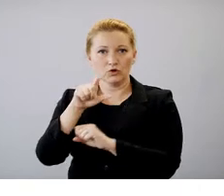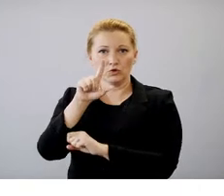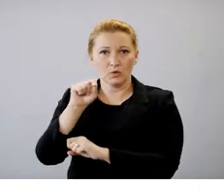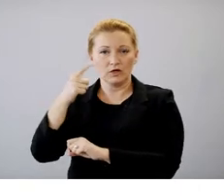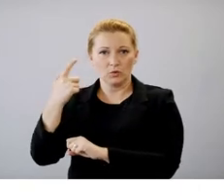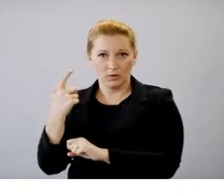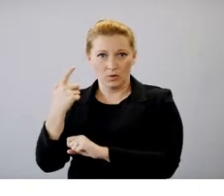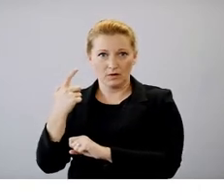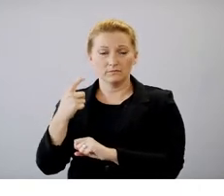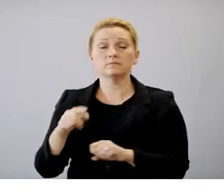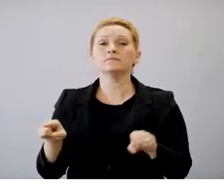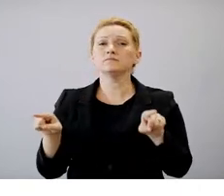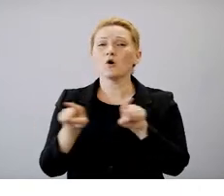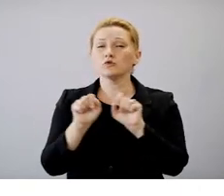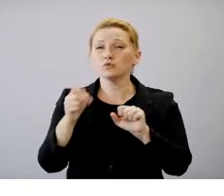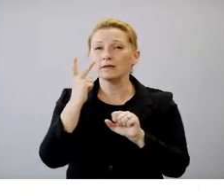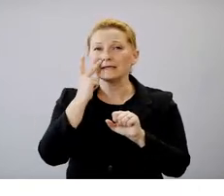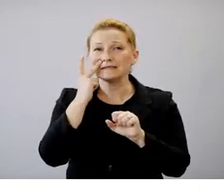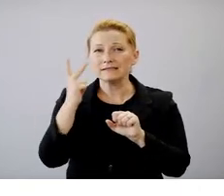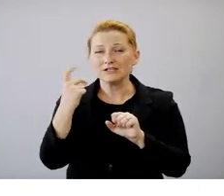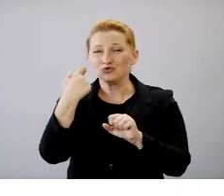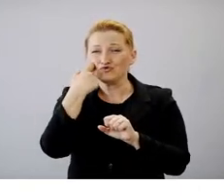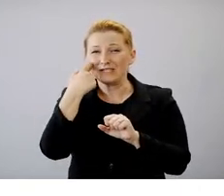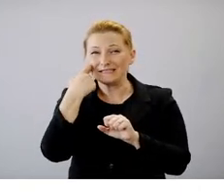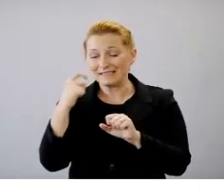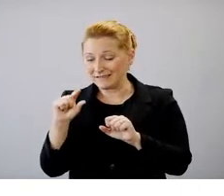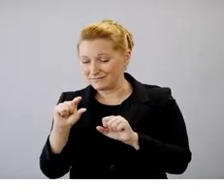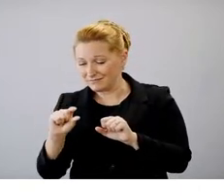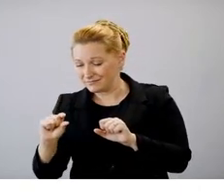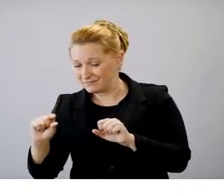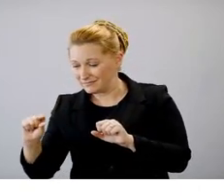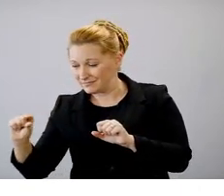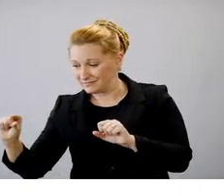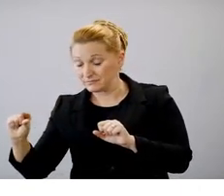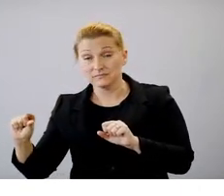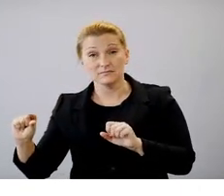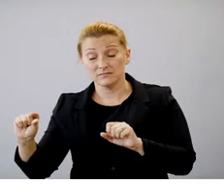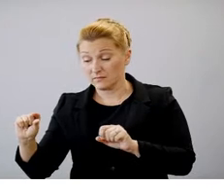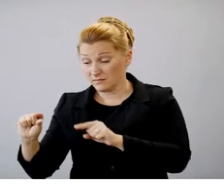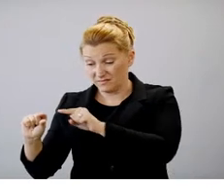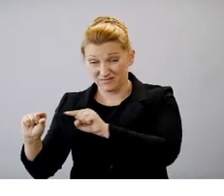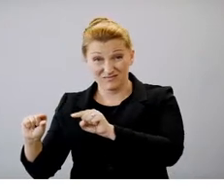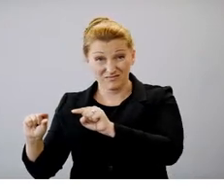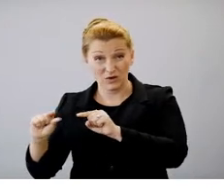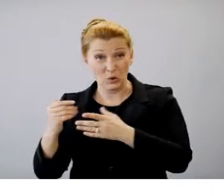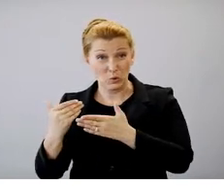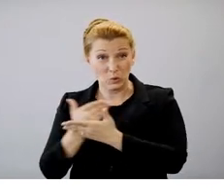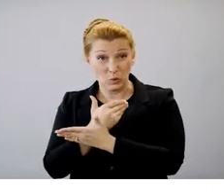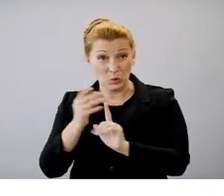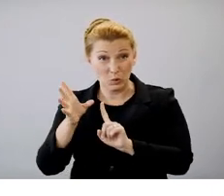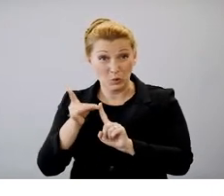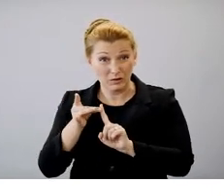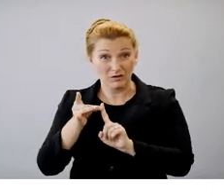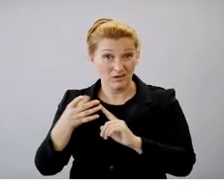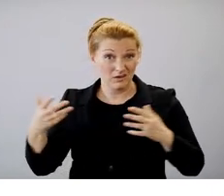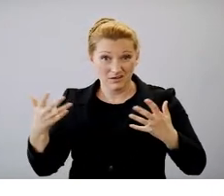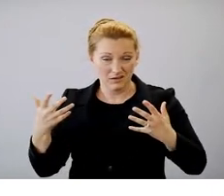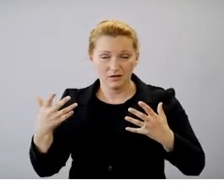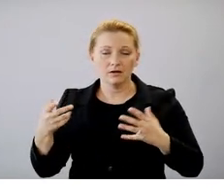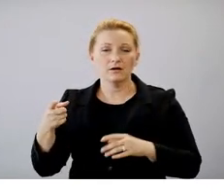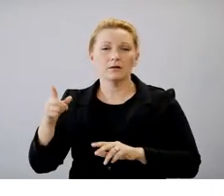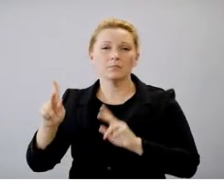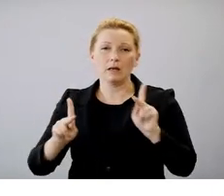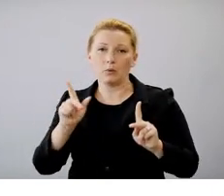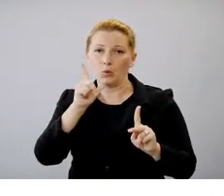per week in Arizona in recent weeks. About 90% of these new cases this month are in those who are